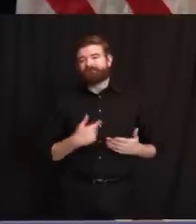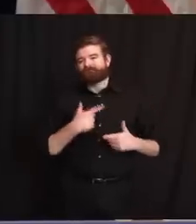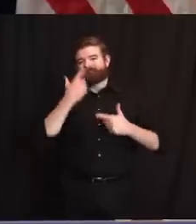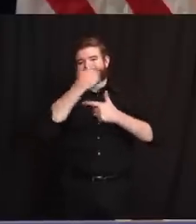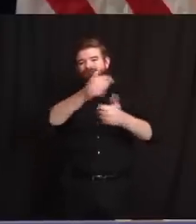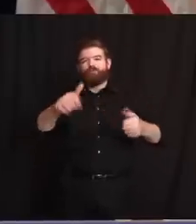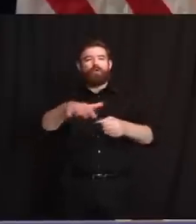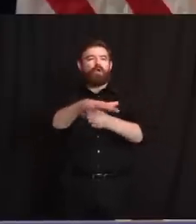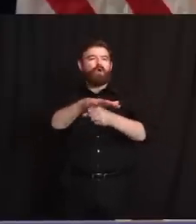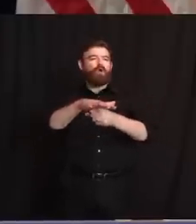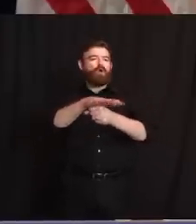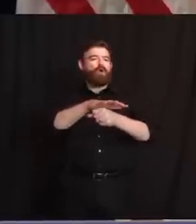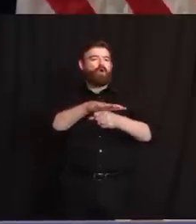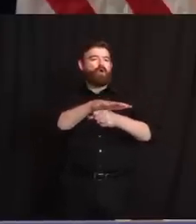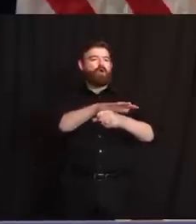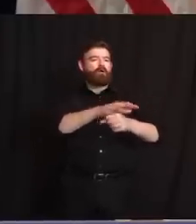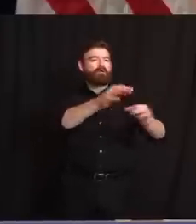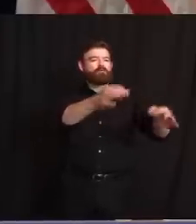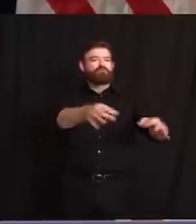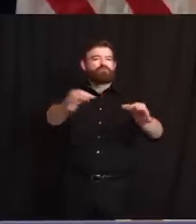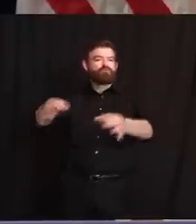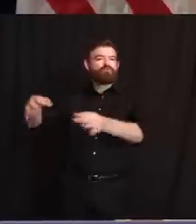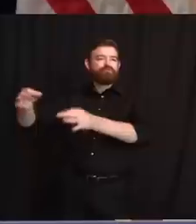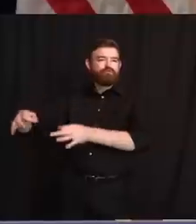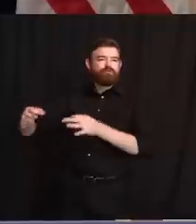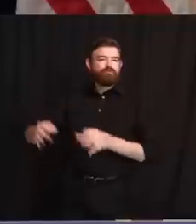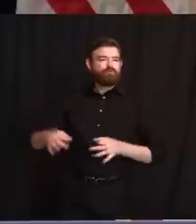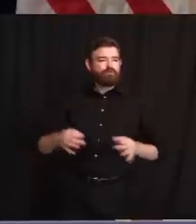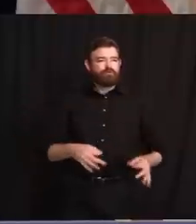I don't think there's a, I don't think there's a top-down